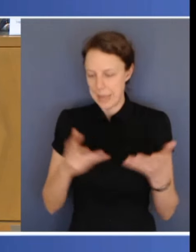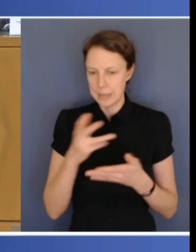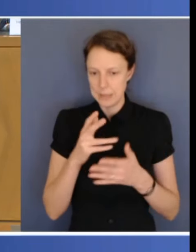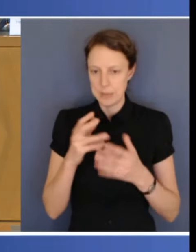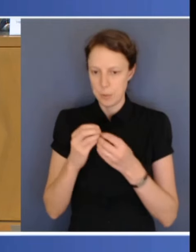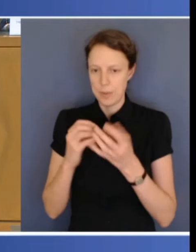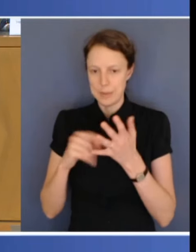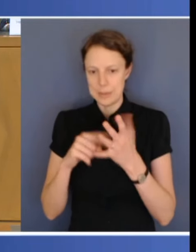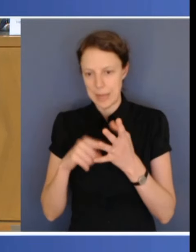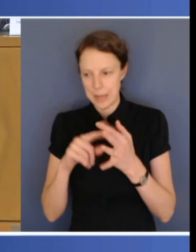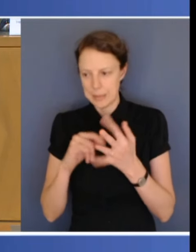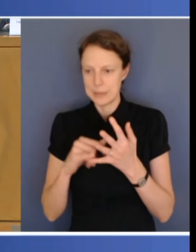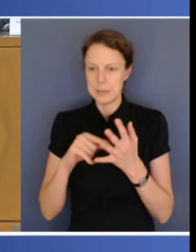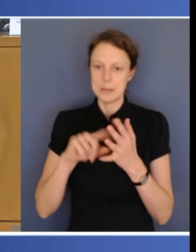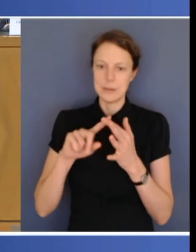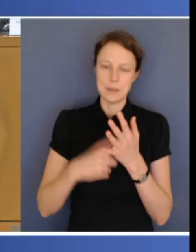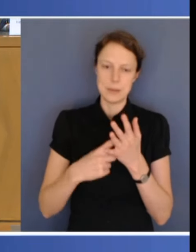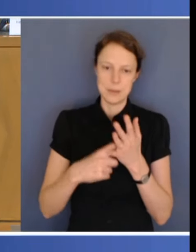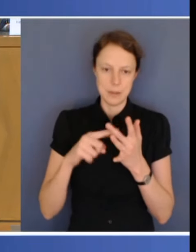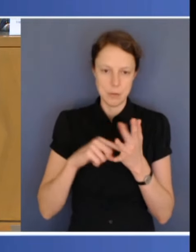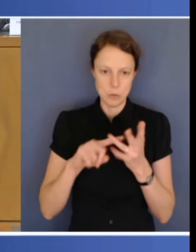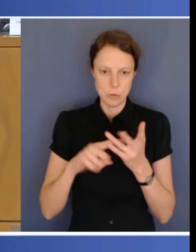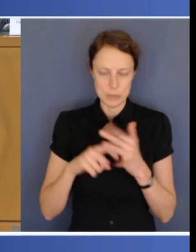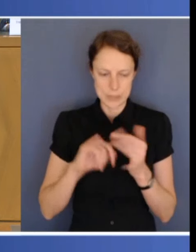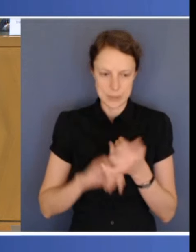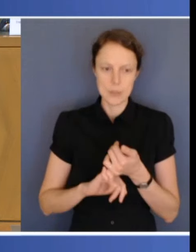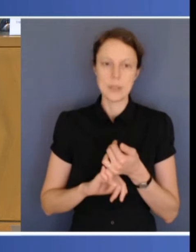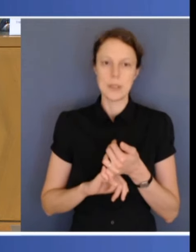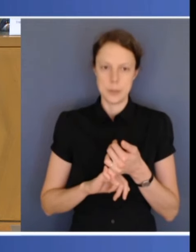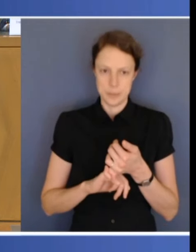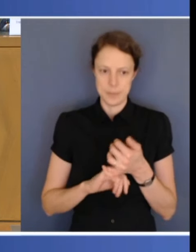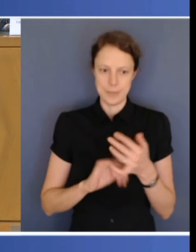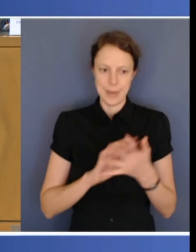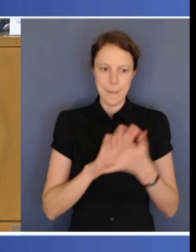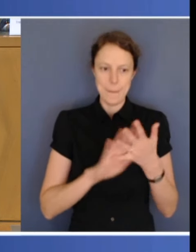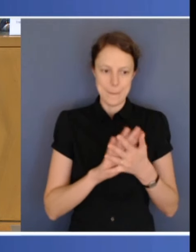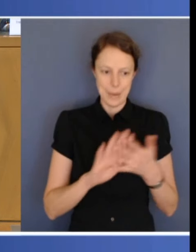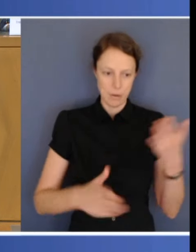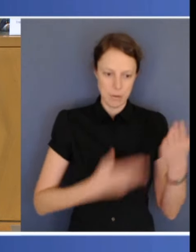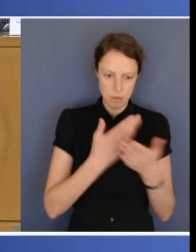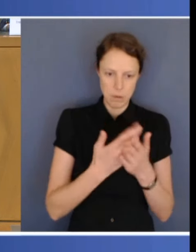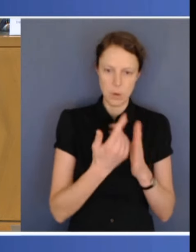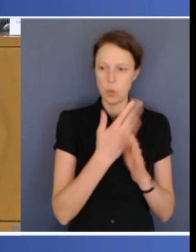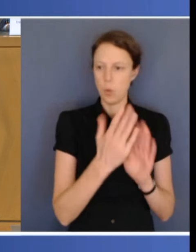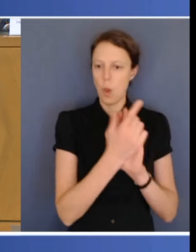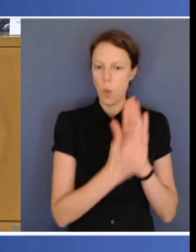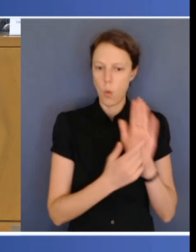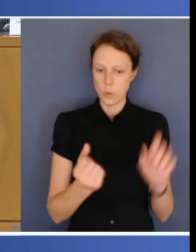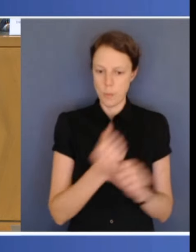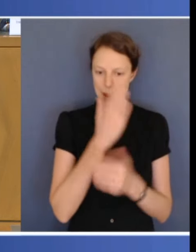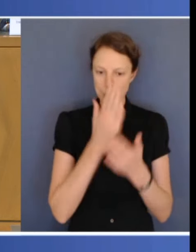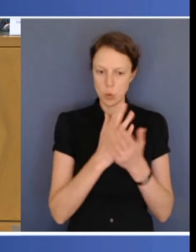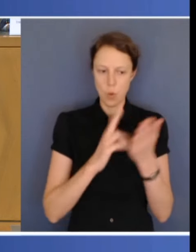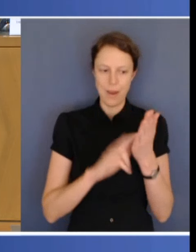is so that the system remains sustainable. And that's what foundational